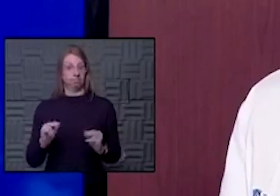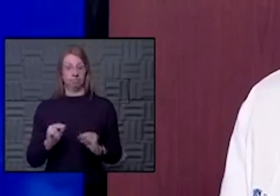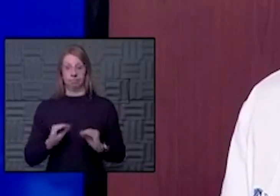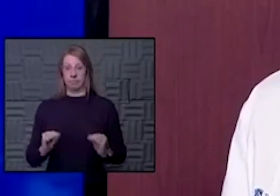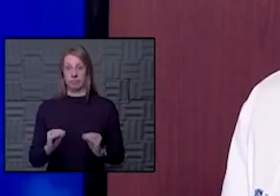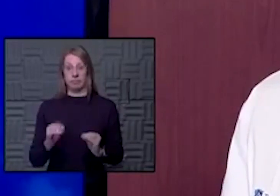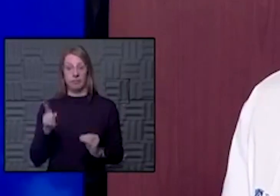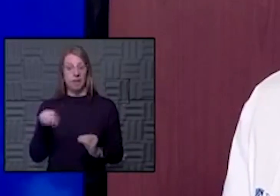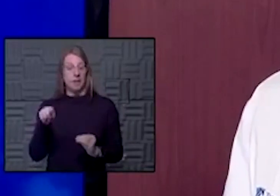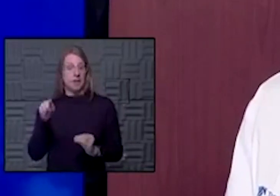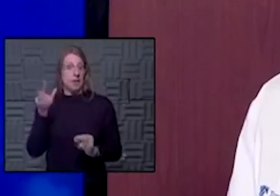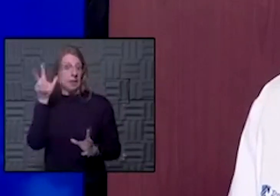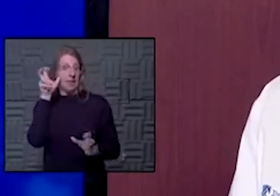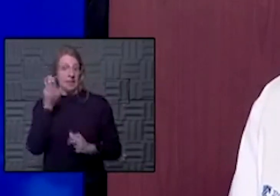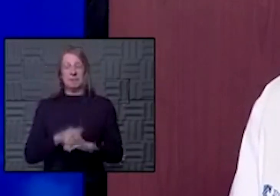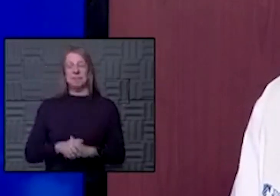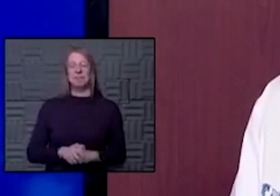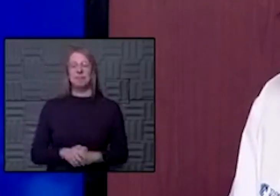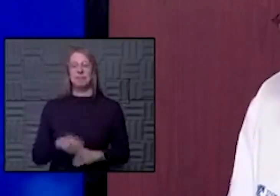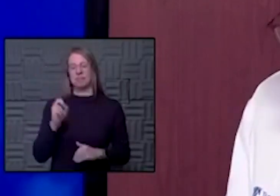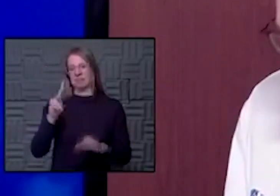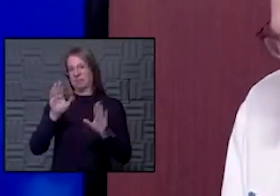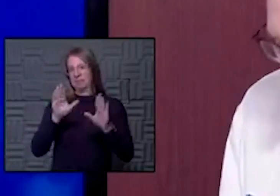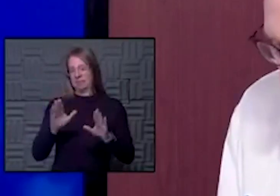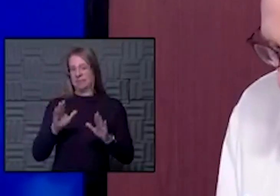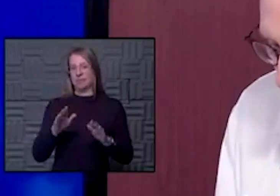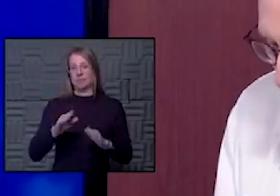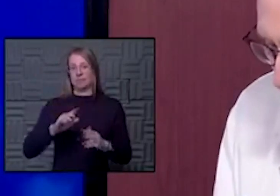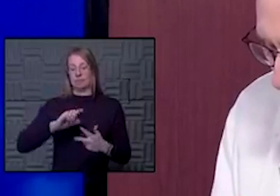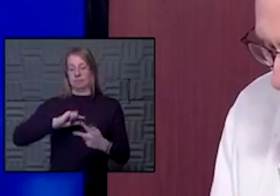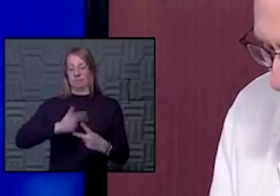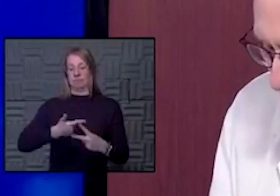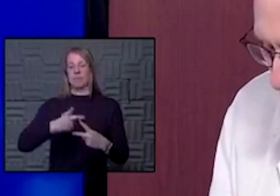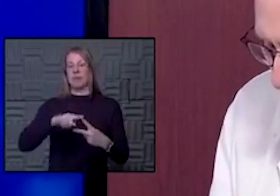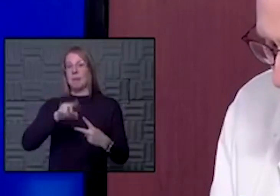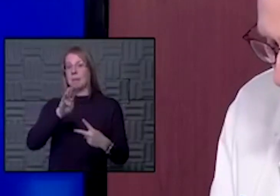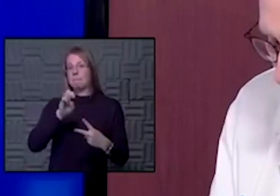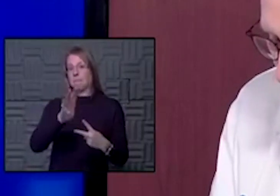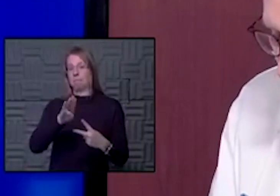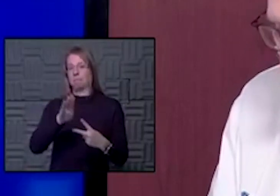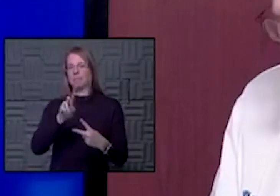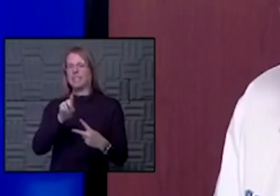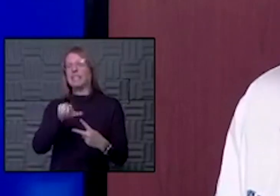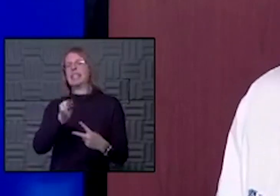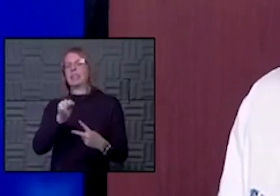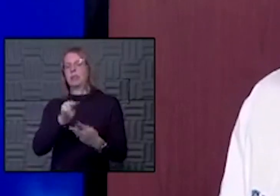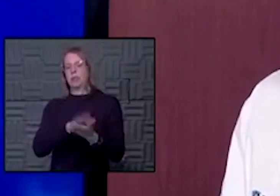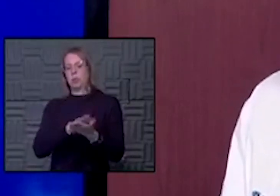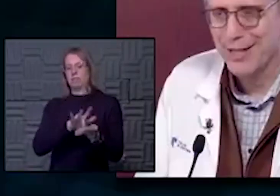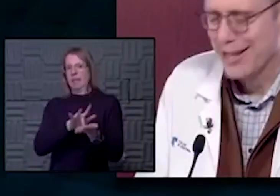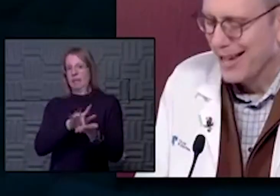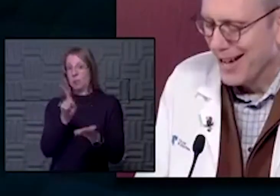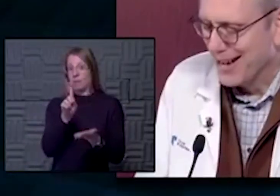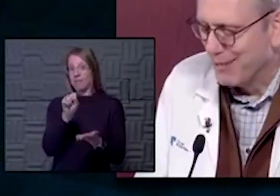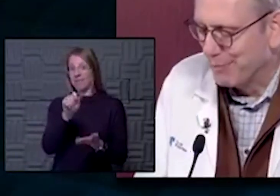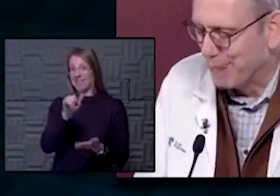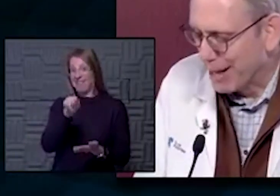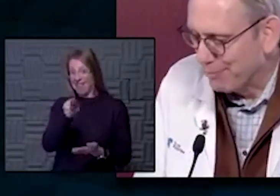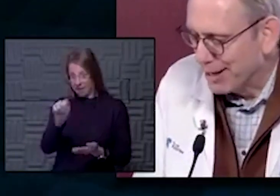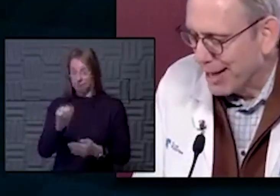All right. listening in. Excellent. Well, let me first turn then to Bob Mosher, the Dean of the School of Medicine in Salina.